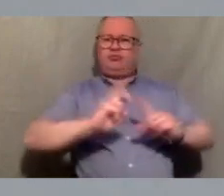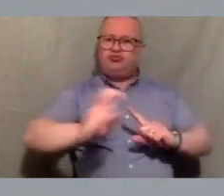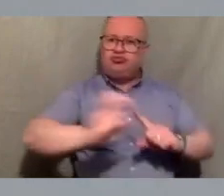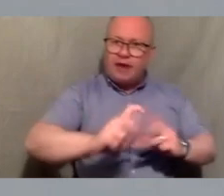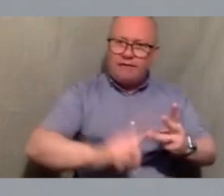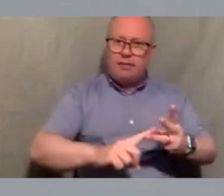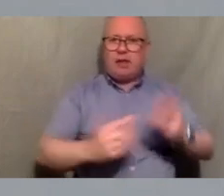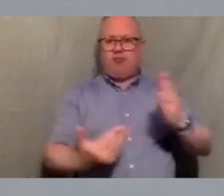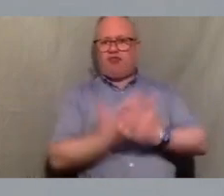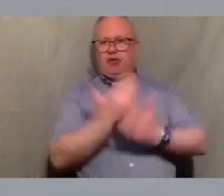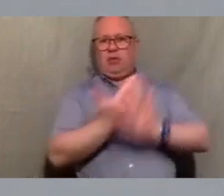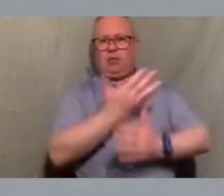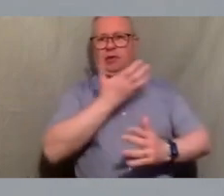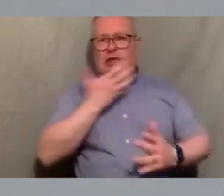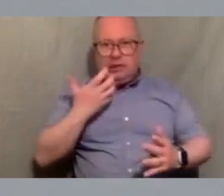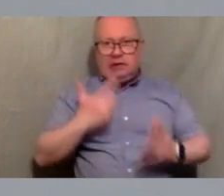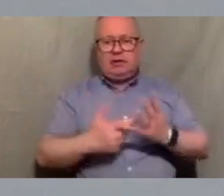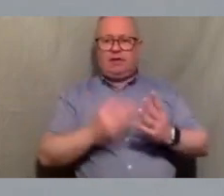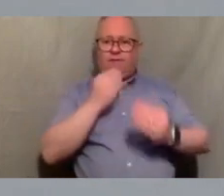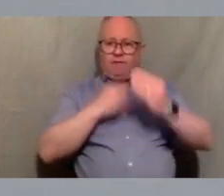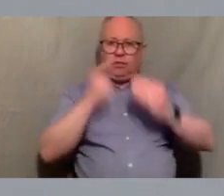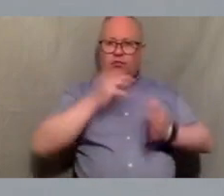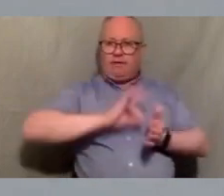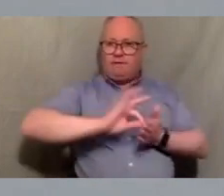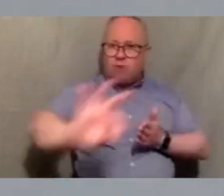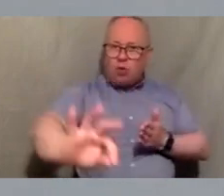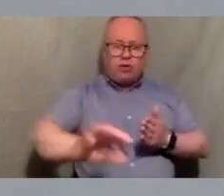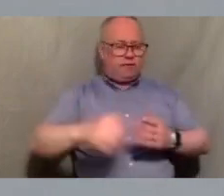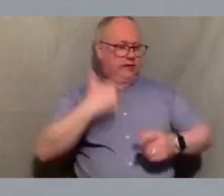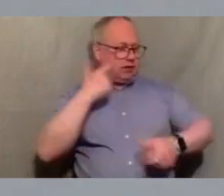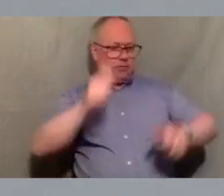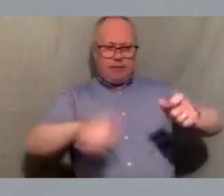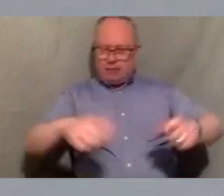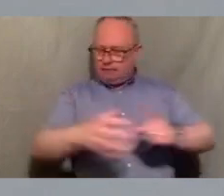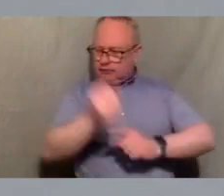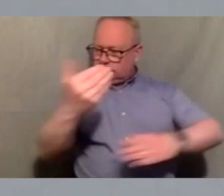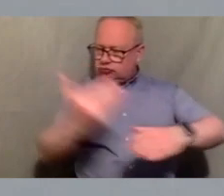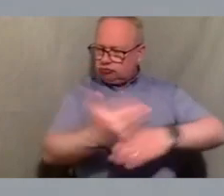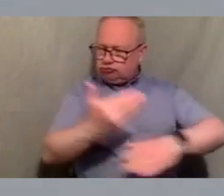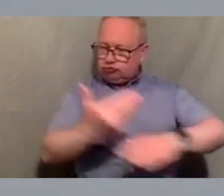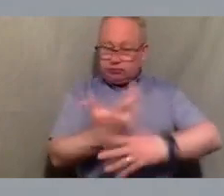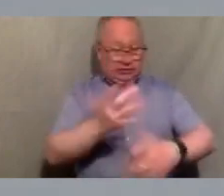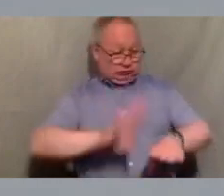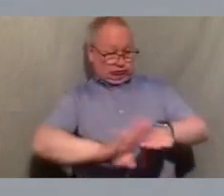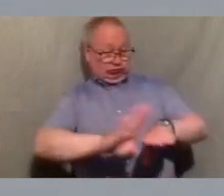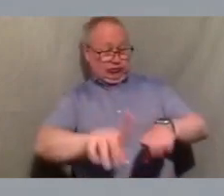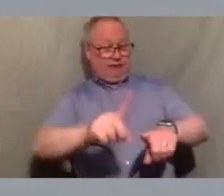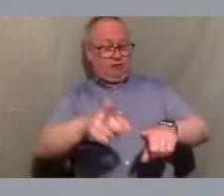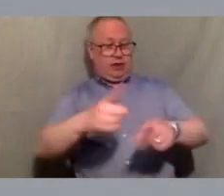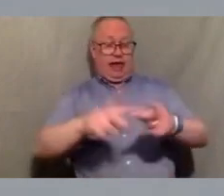local food employment opportunities for young people and also retraining for affected industries